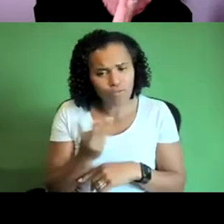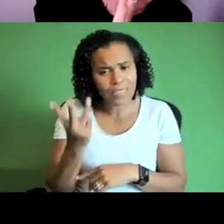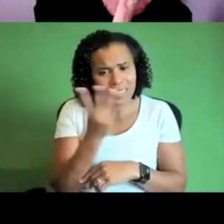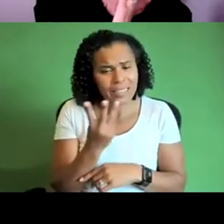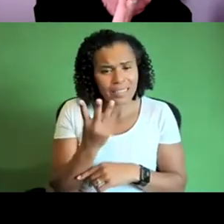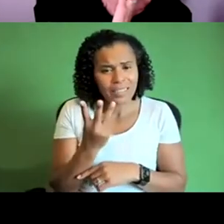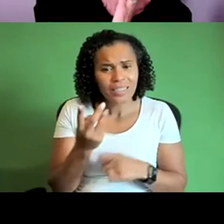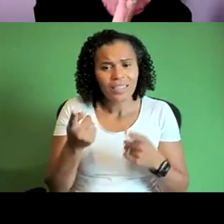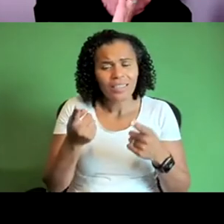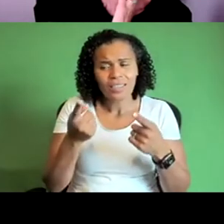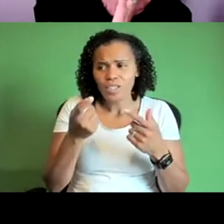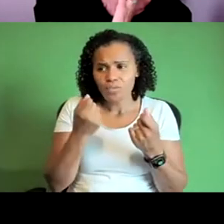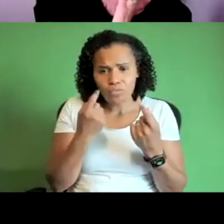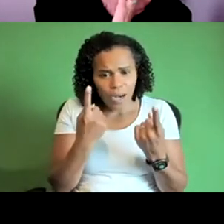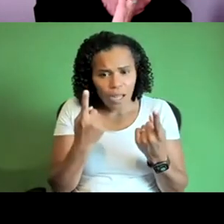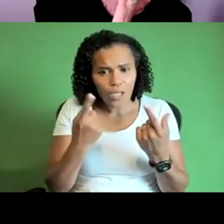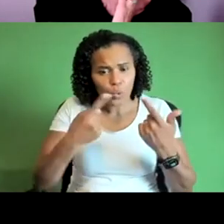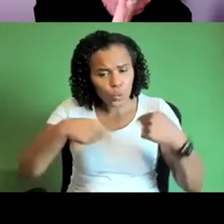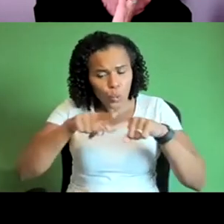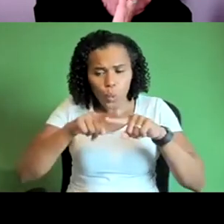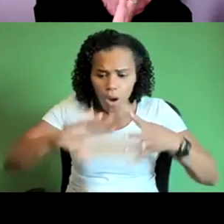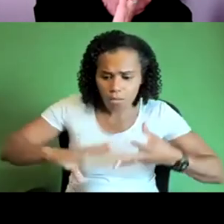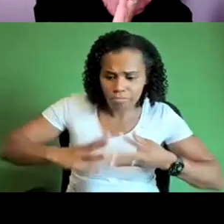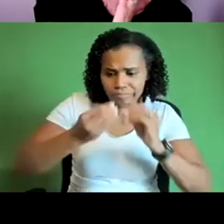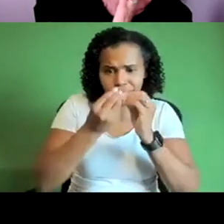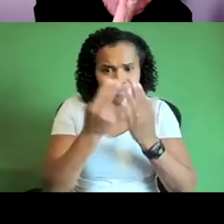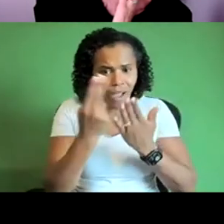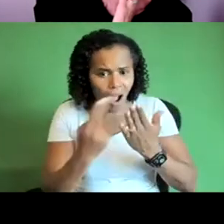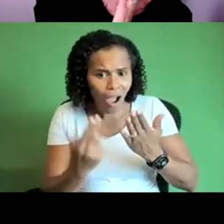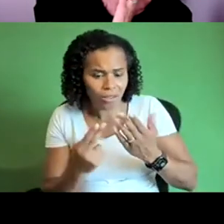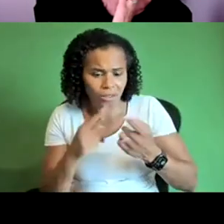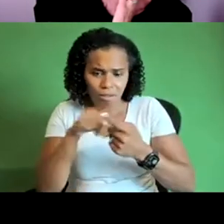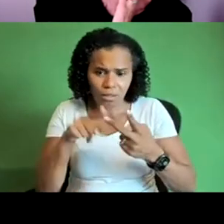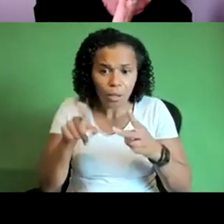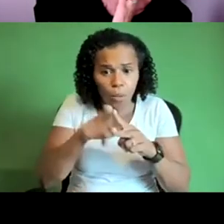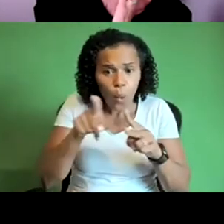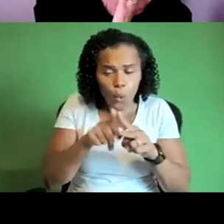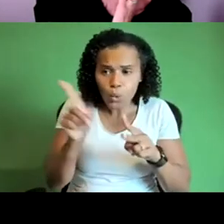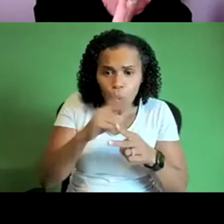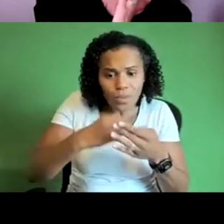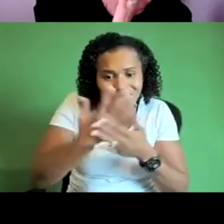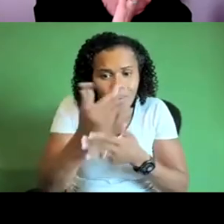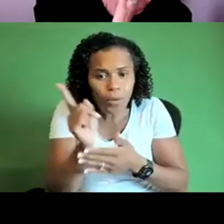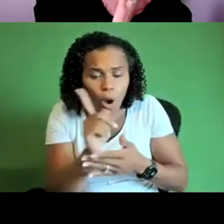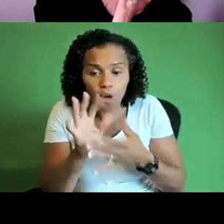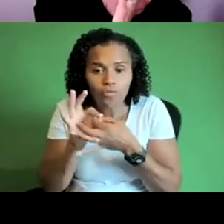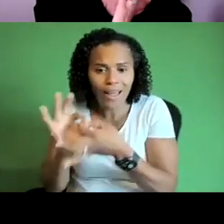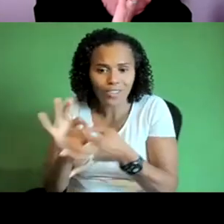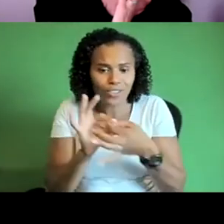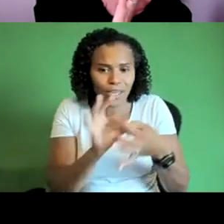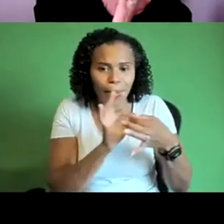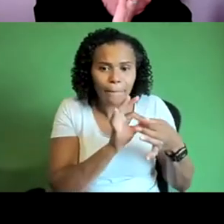making work you're making art but you're also making relationships um and actually there's there's two